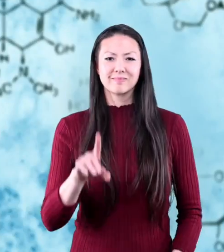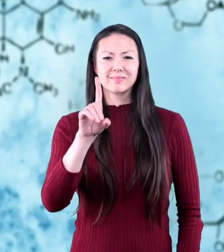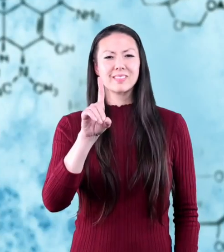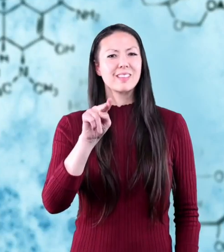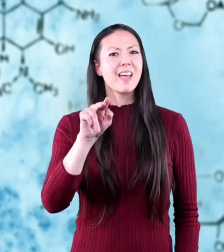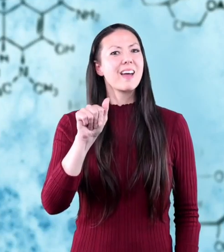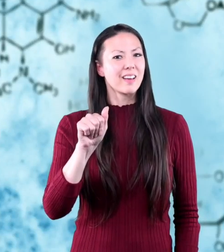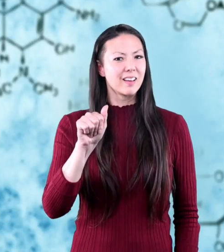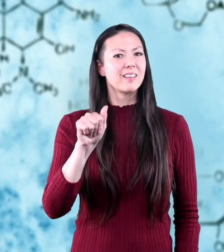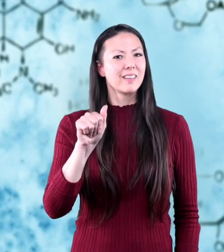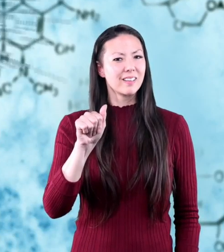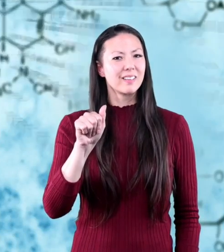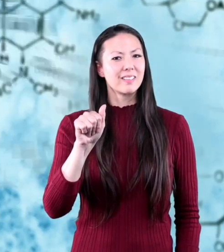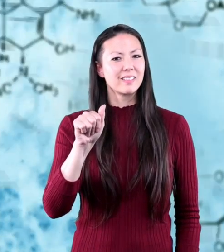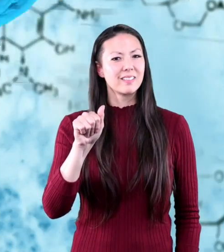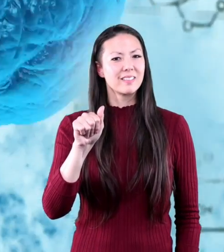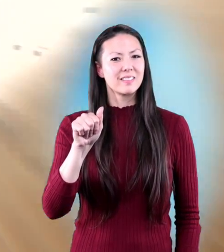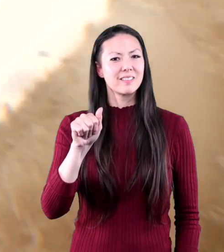DNA